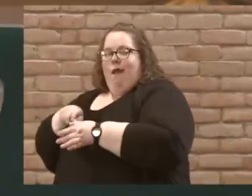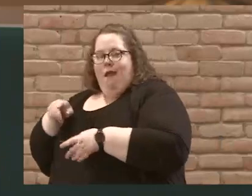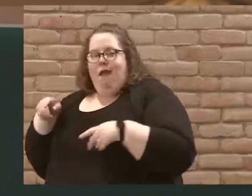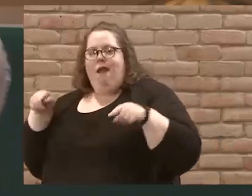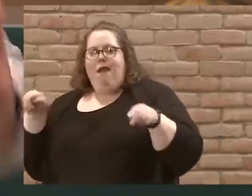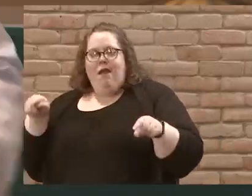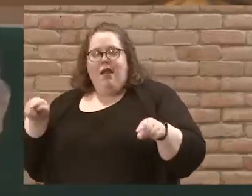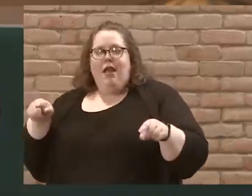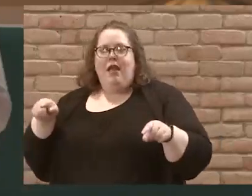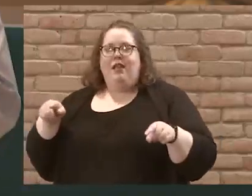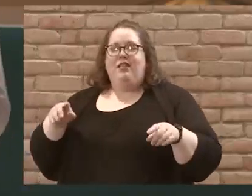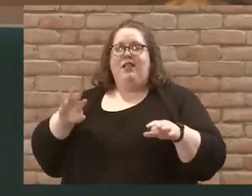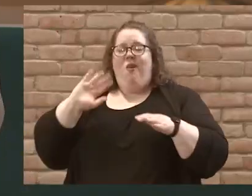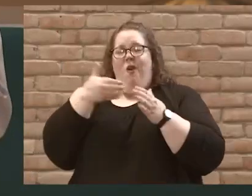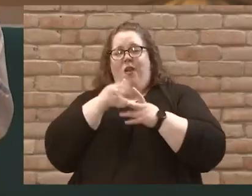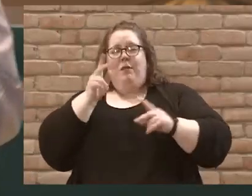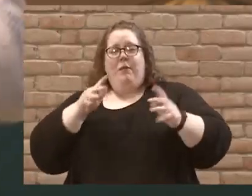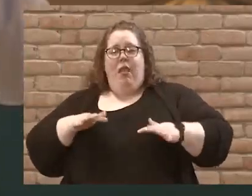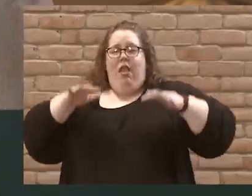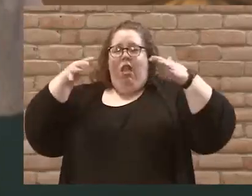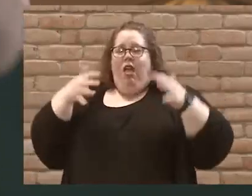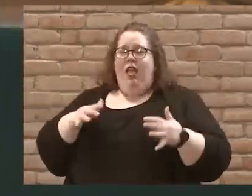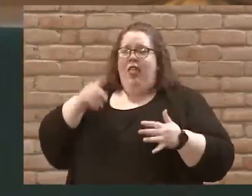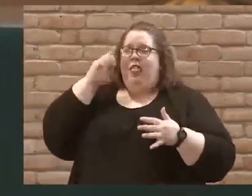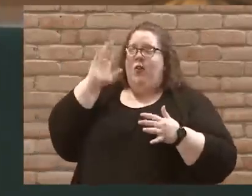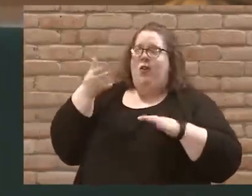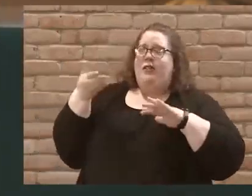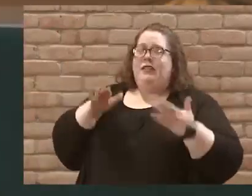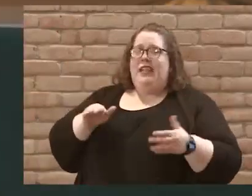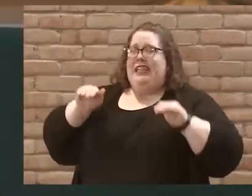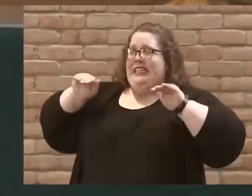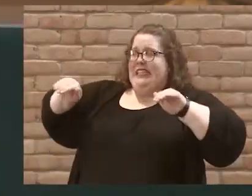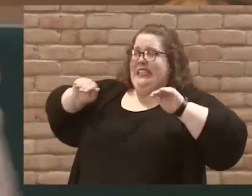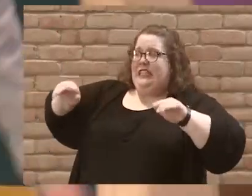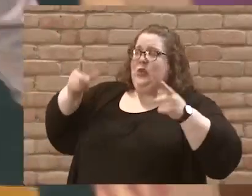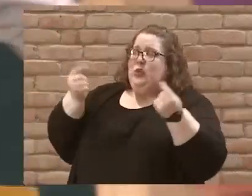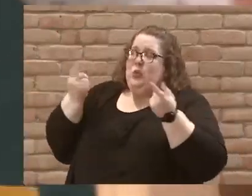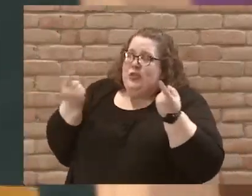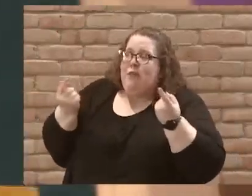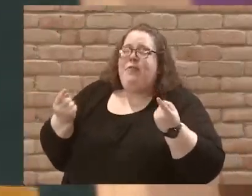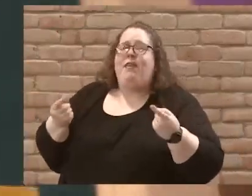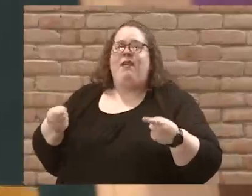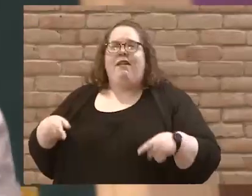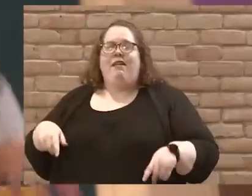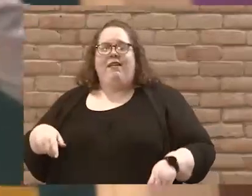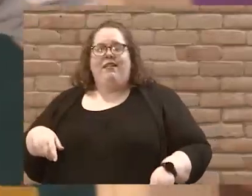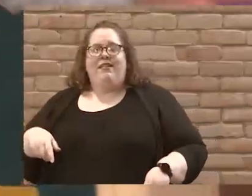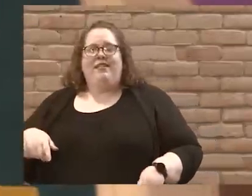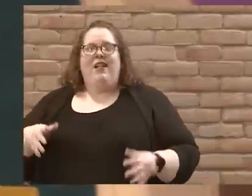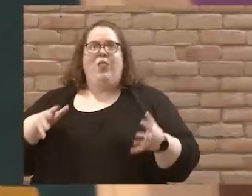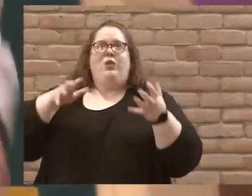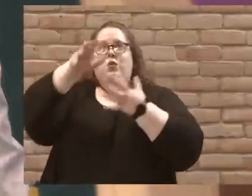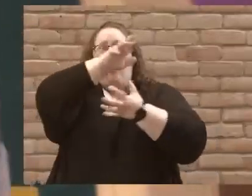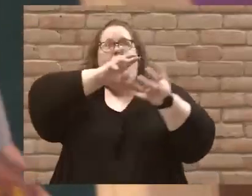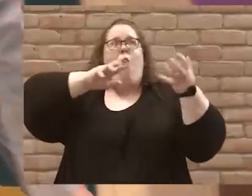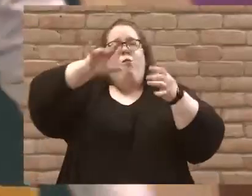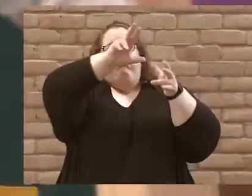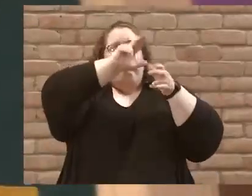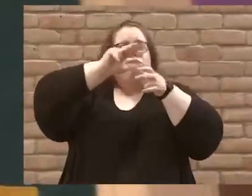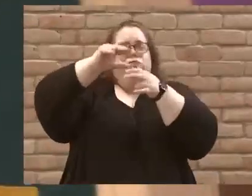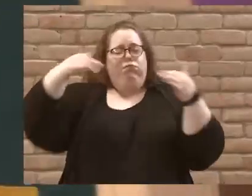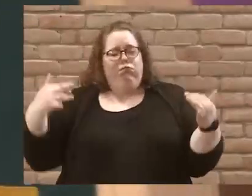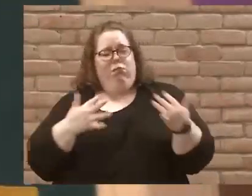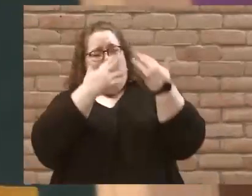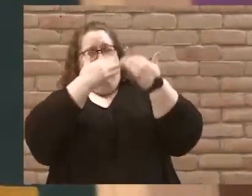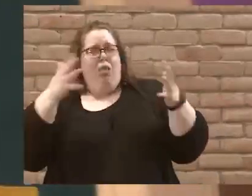panicking. They think they're going to die, and they say, do something about it, and the storms are coming over the sides of the